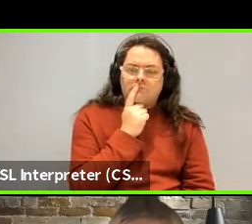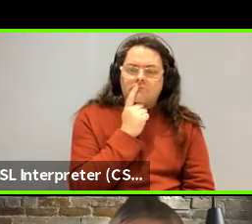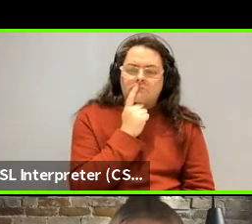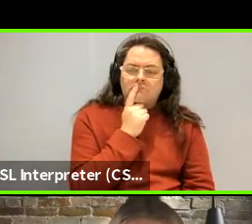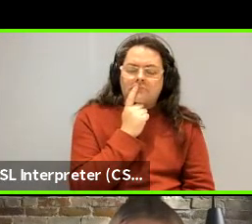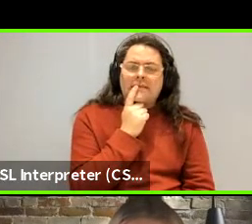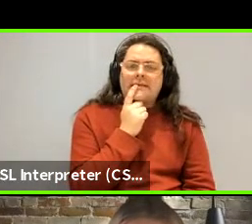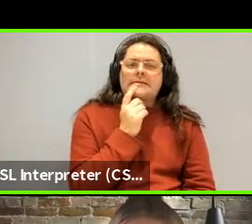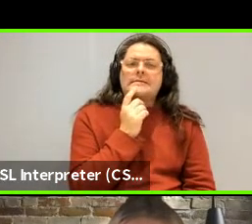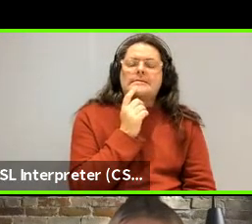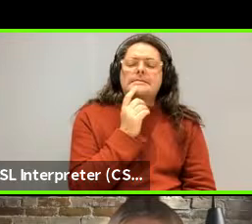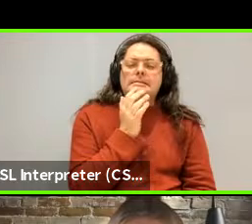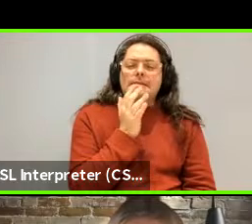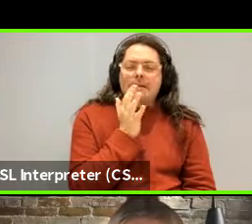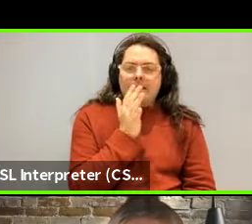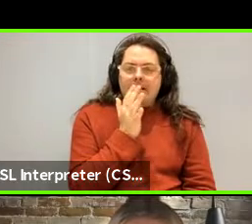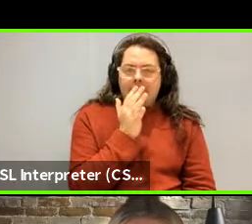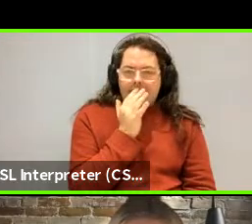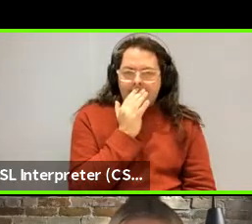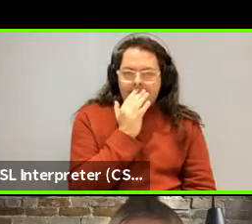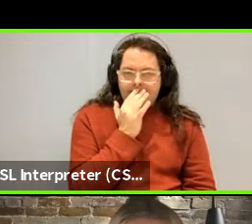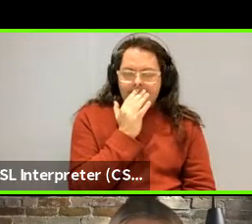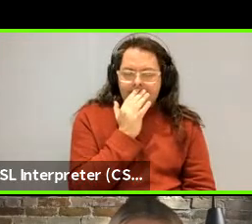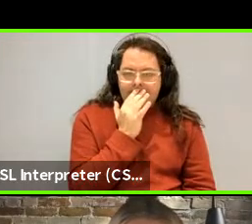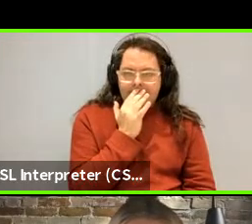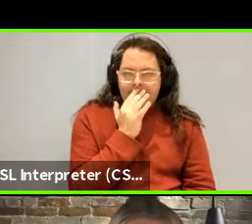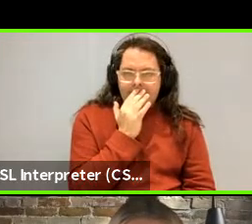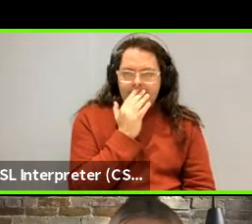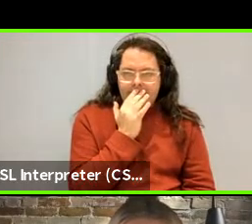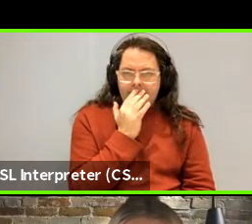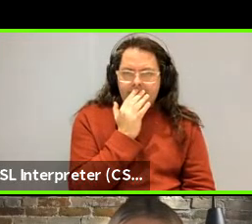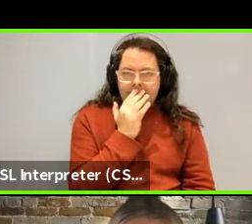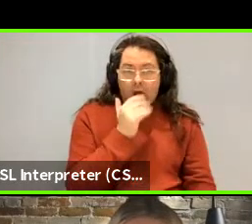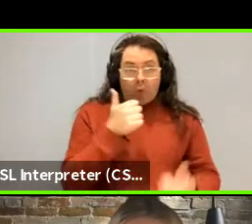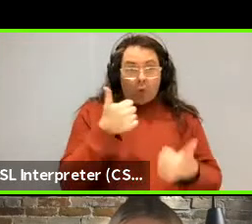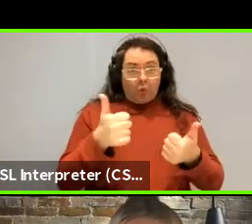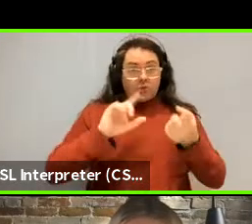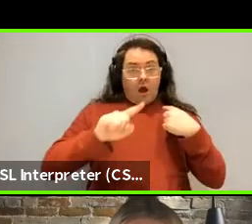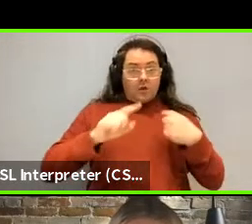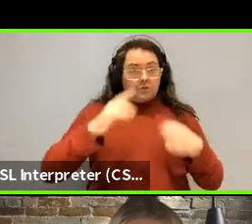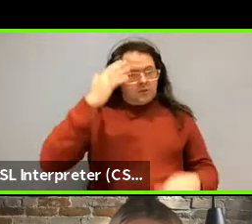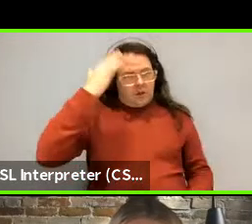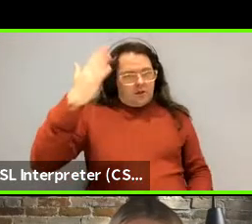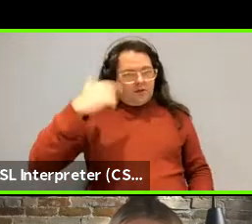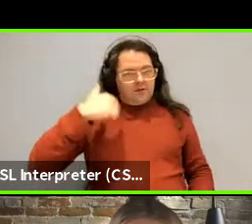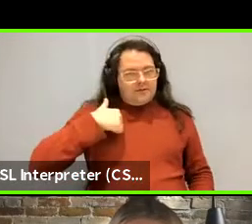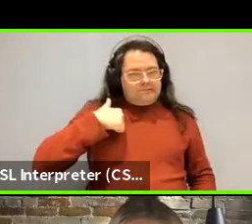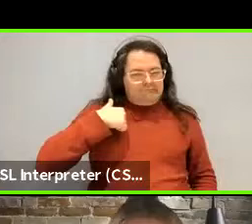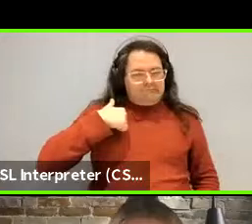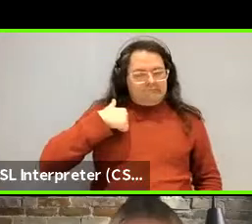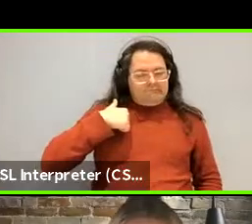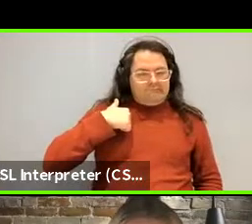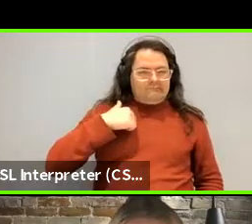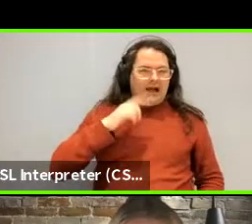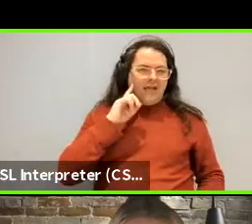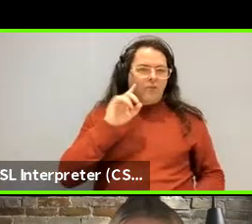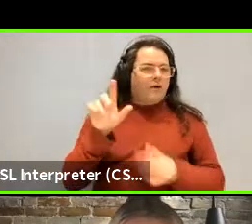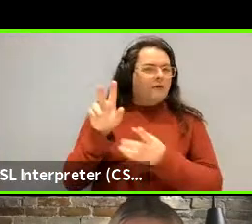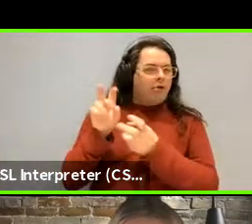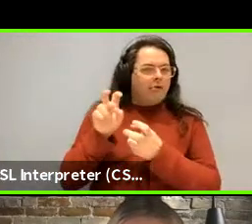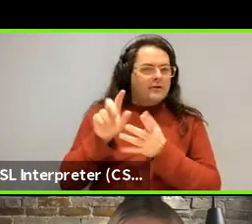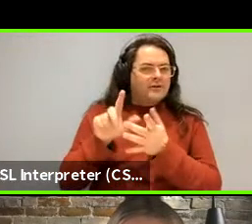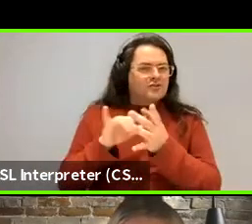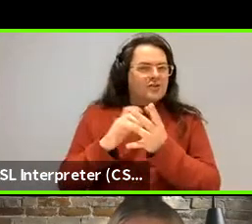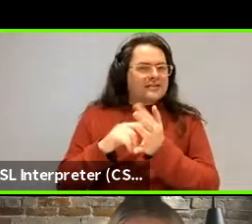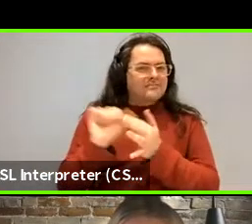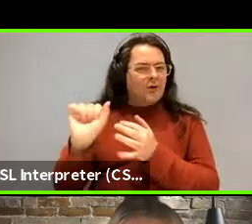Um, well, I, mean, I, I don't think I'm going to have a good answer to that other than that, you know, so I'm going to pitch Jasmine Kenwell's paper again, which